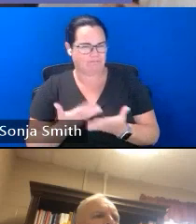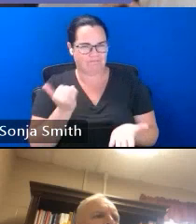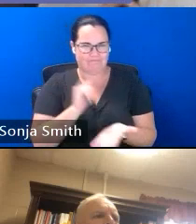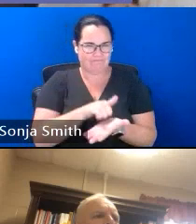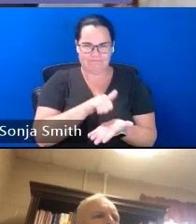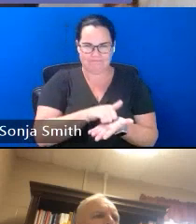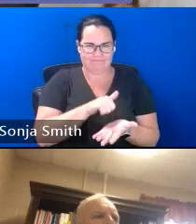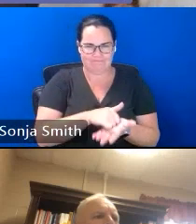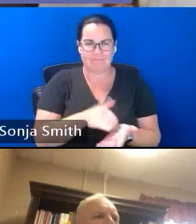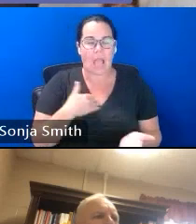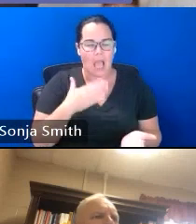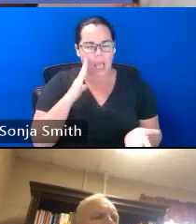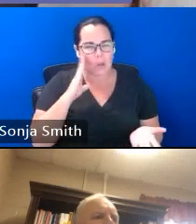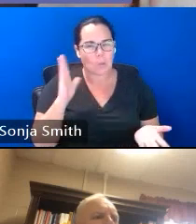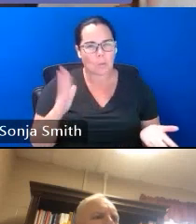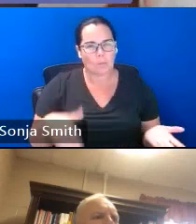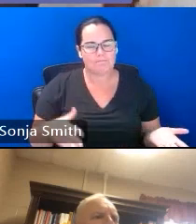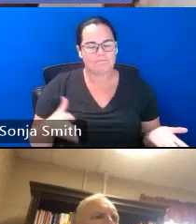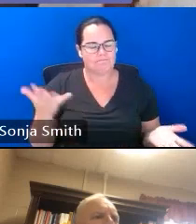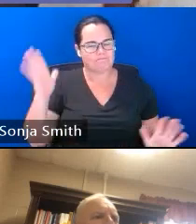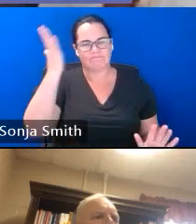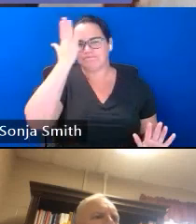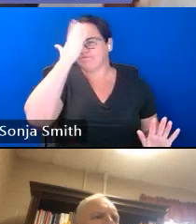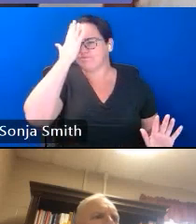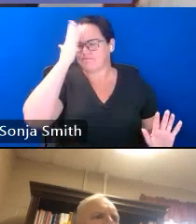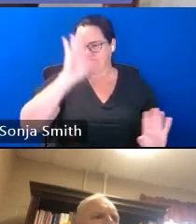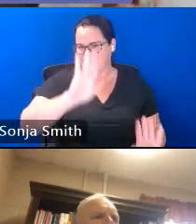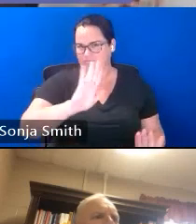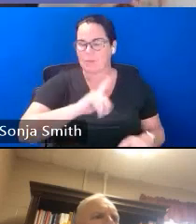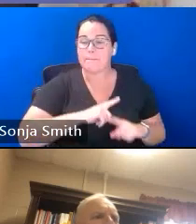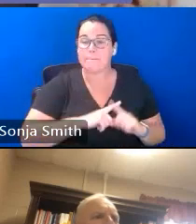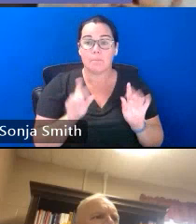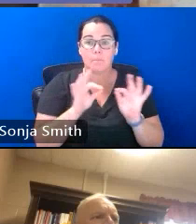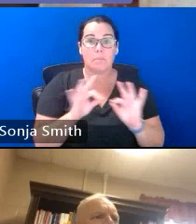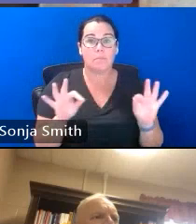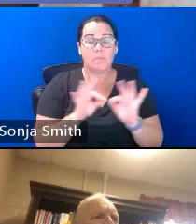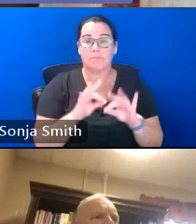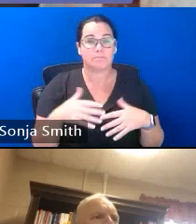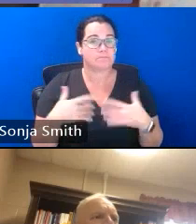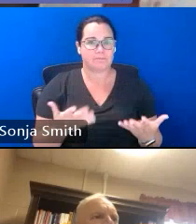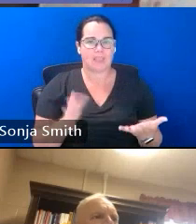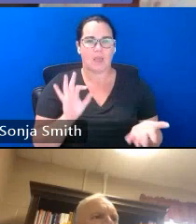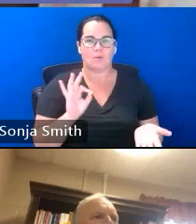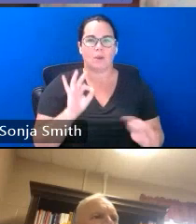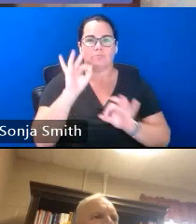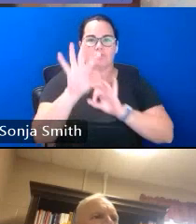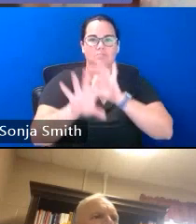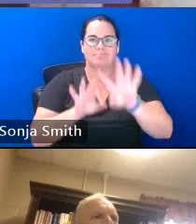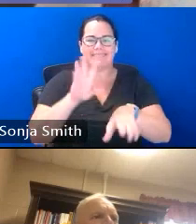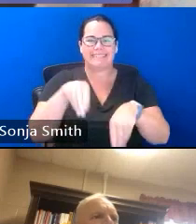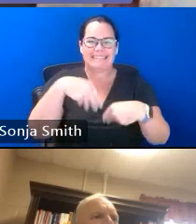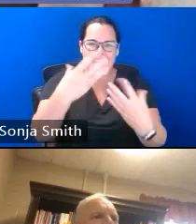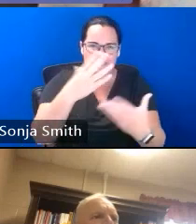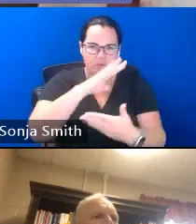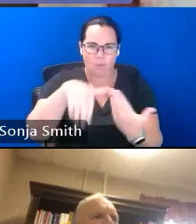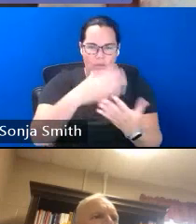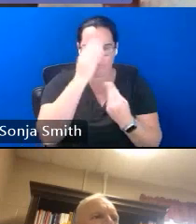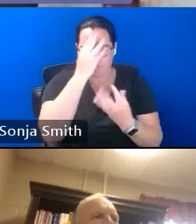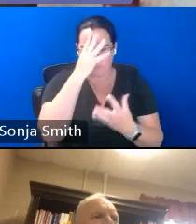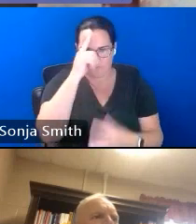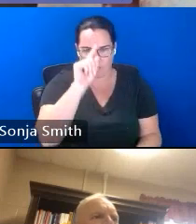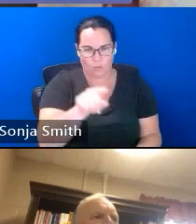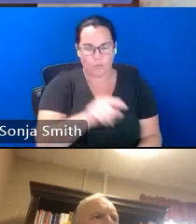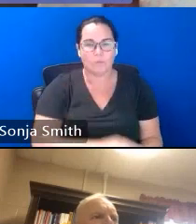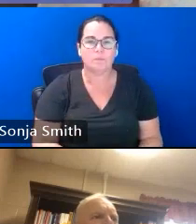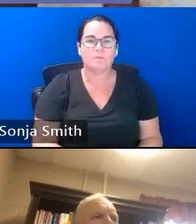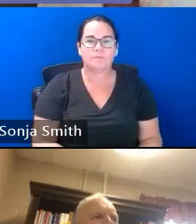that and i recognize that ahead of time but one thing that i wanted to do was at least to provide you with the information so when we get to the